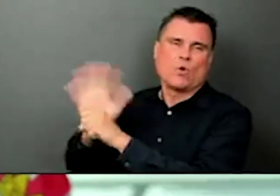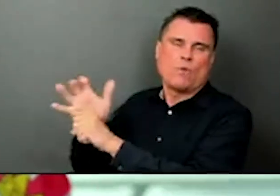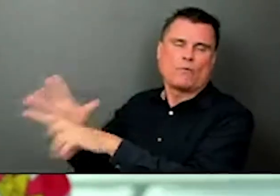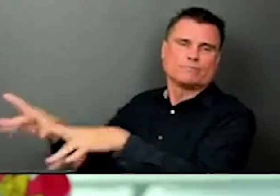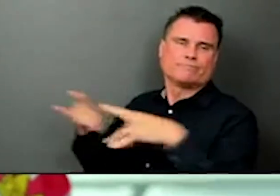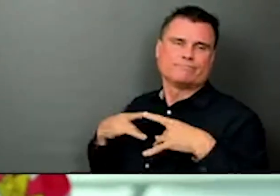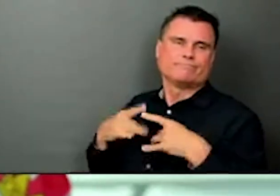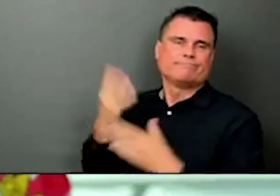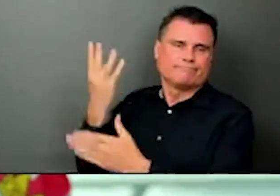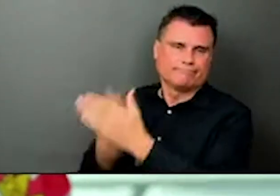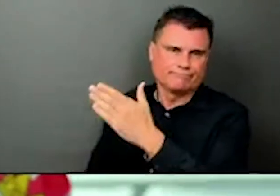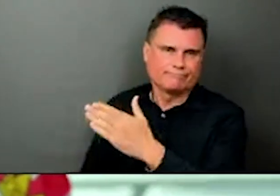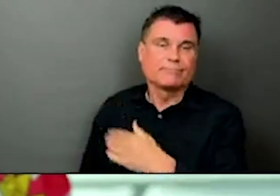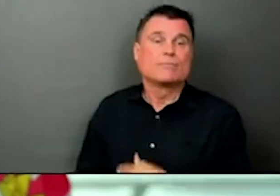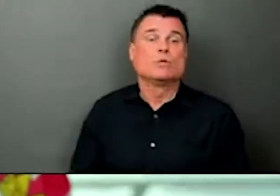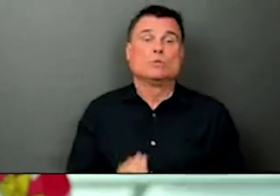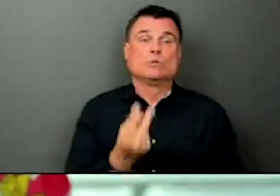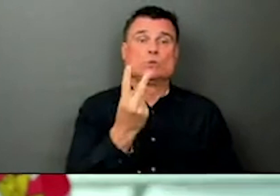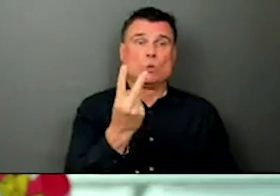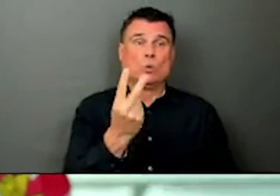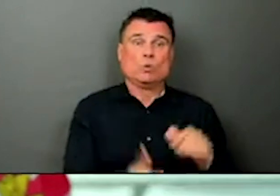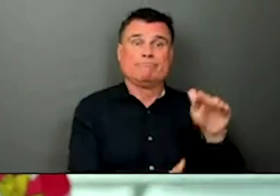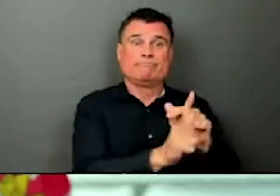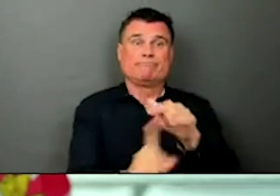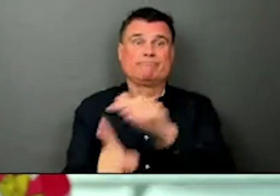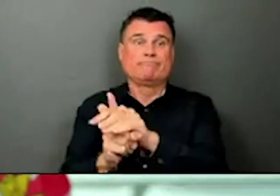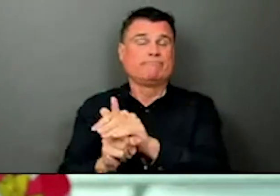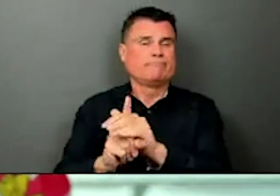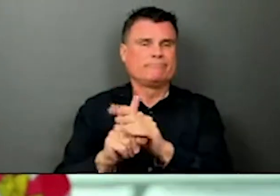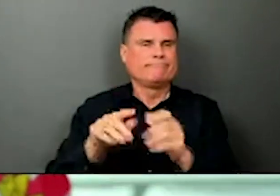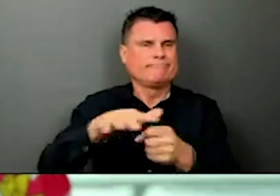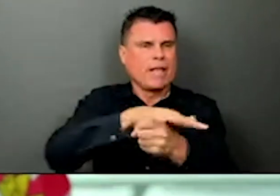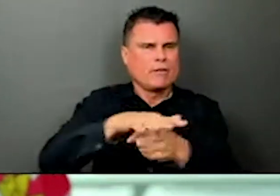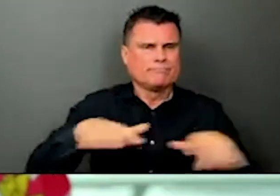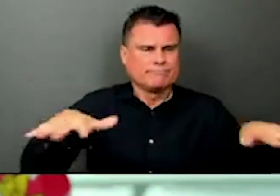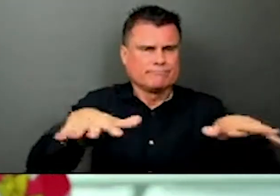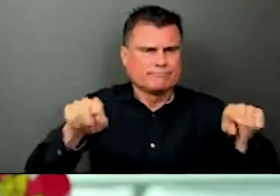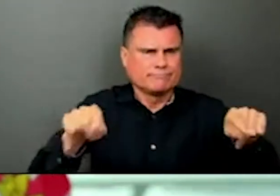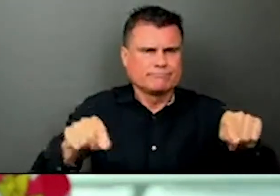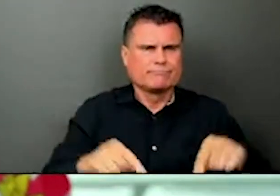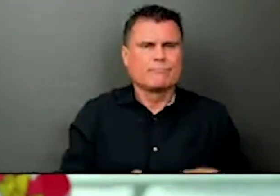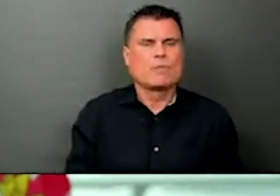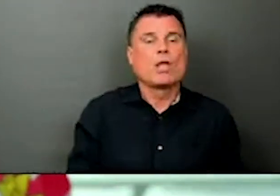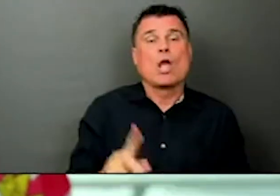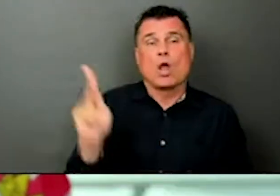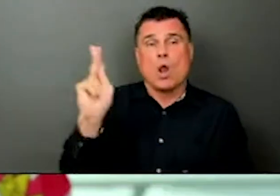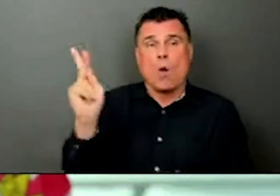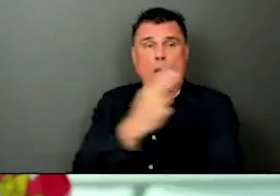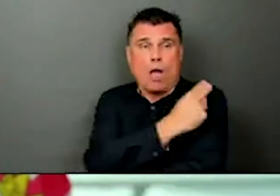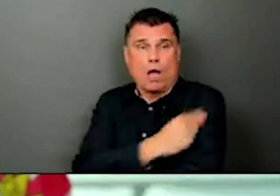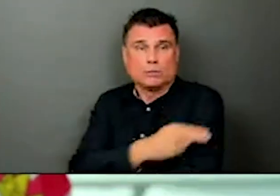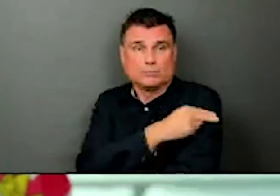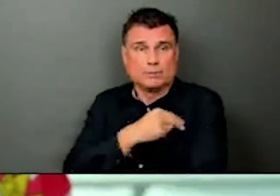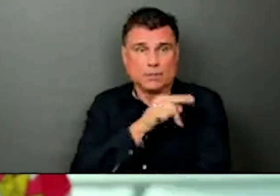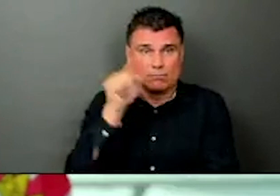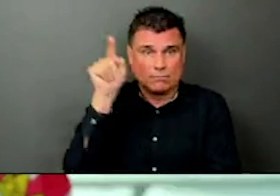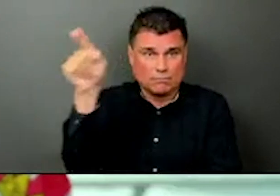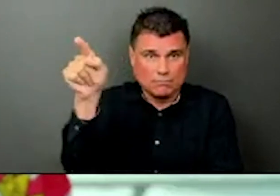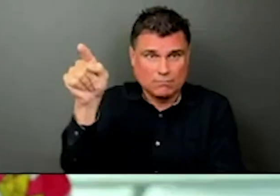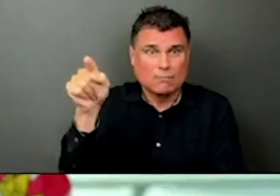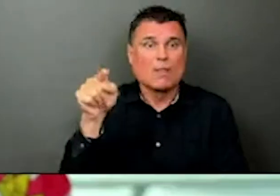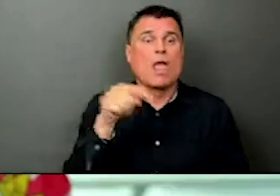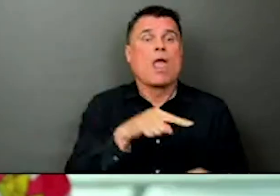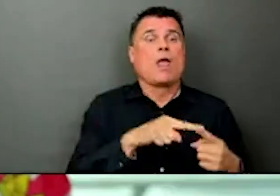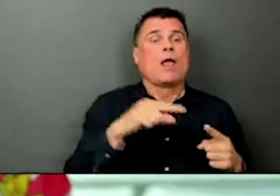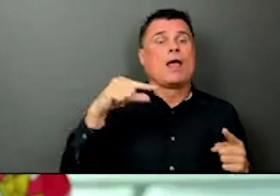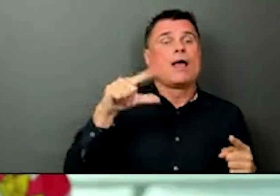Kelowna General Hospital in Interior Health, and one at Glenwood Seniors Community in Fraser Health. The outbreak at